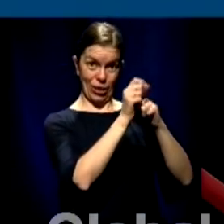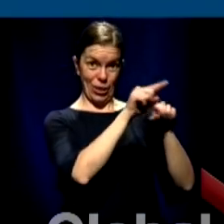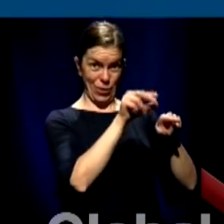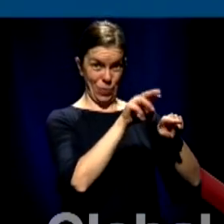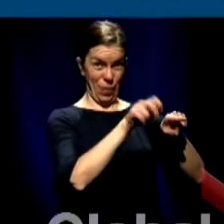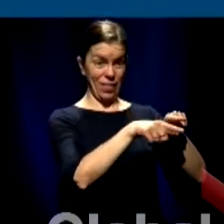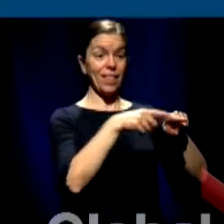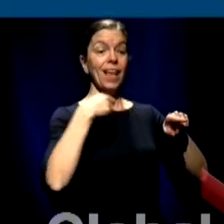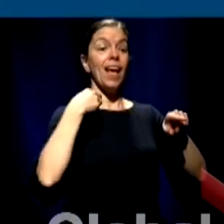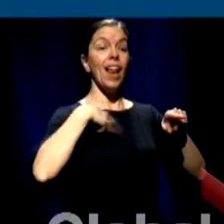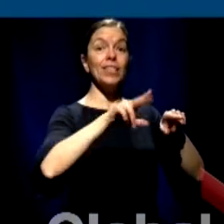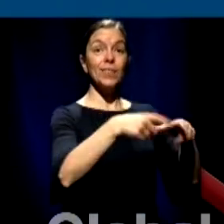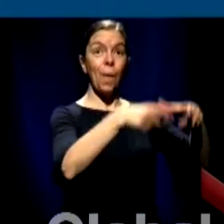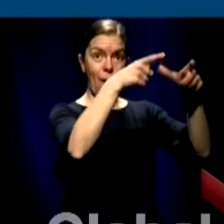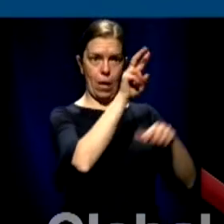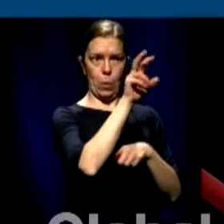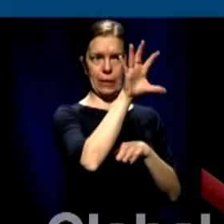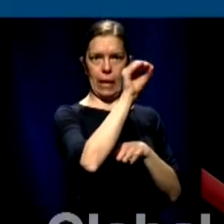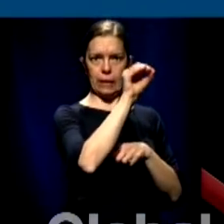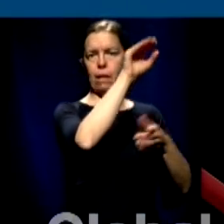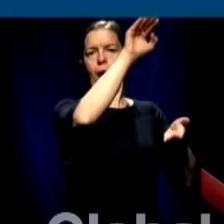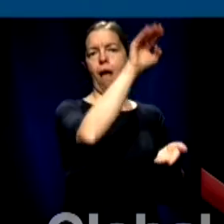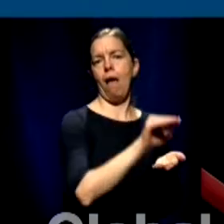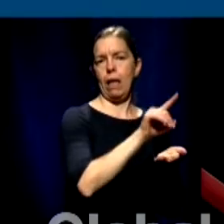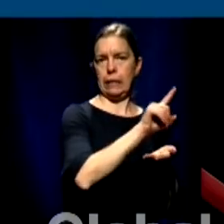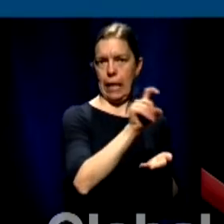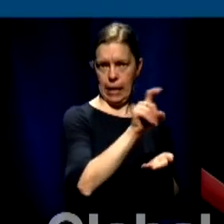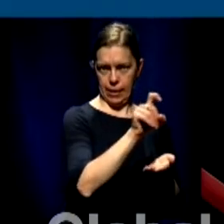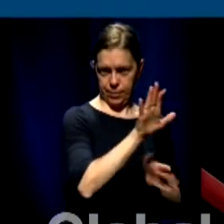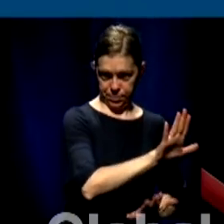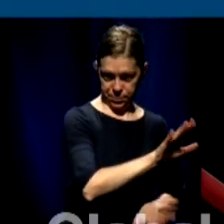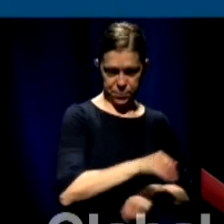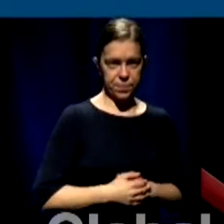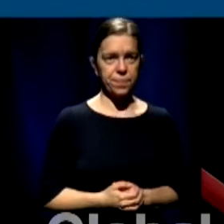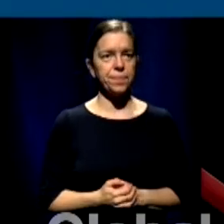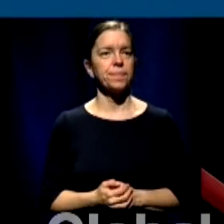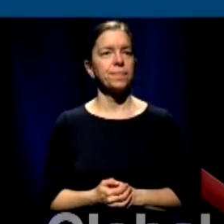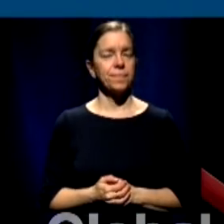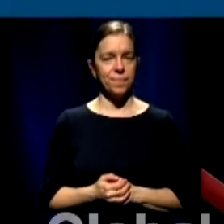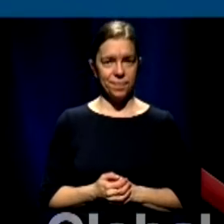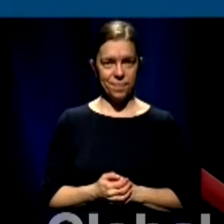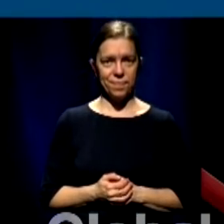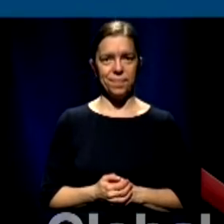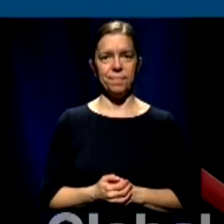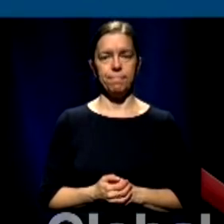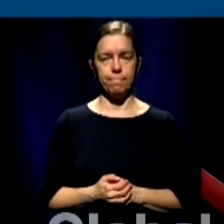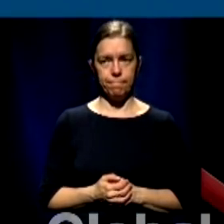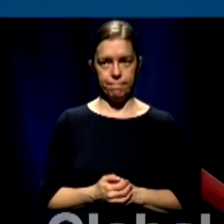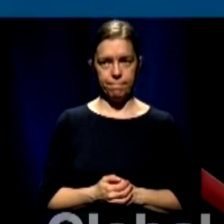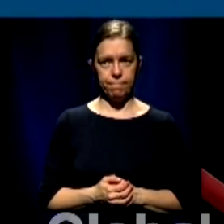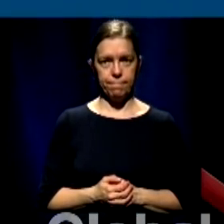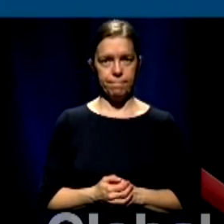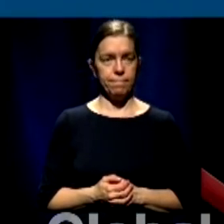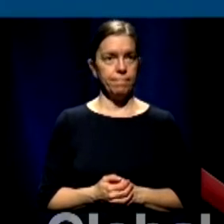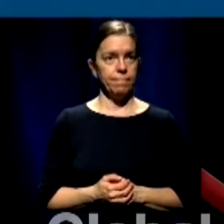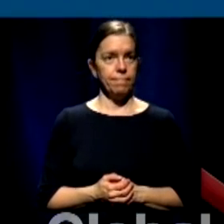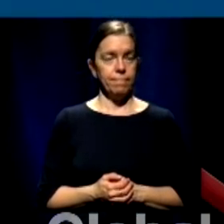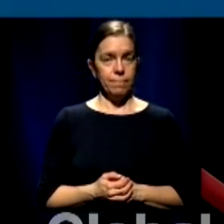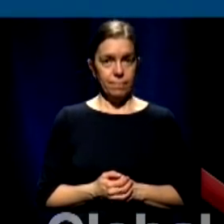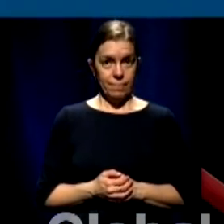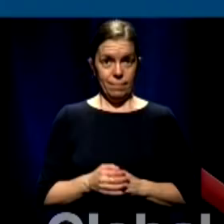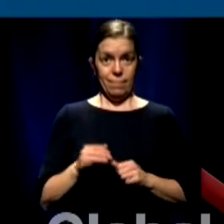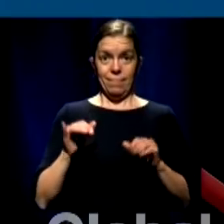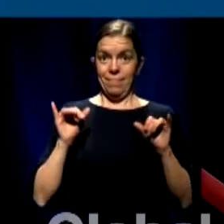to 100 and that's where we'll stop for the time being for the time being there is however another